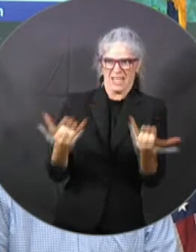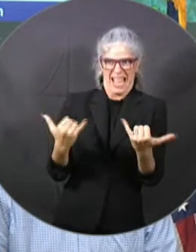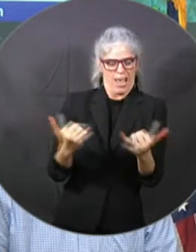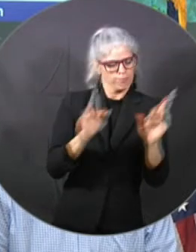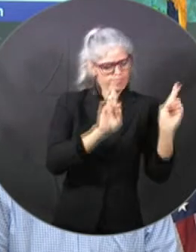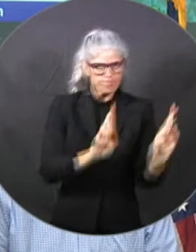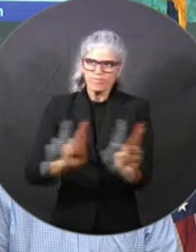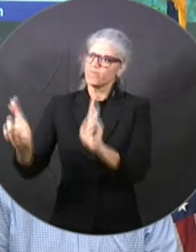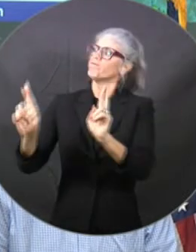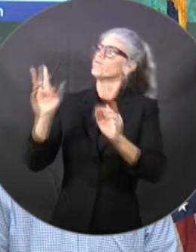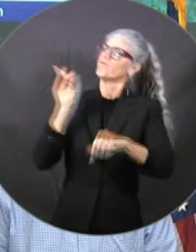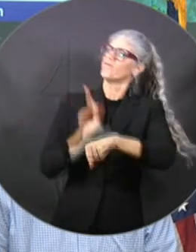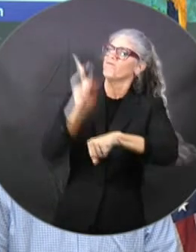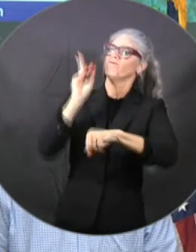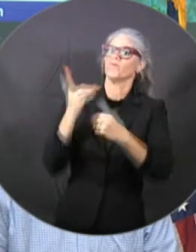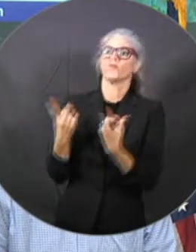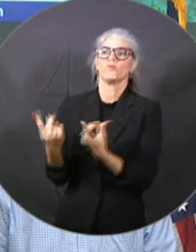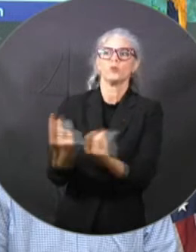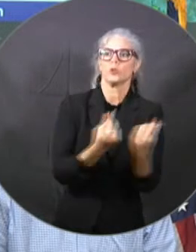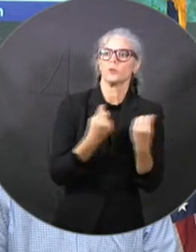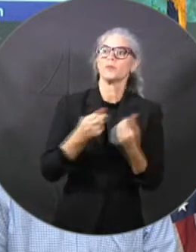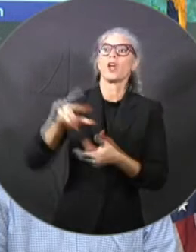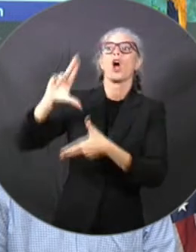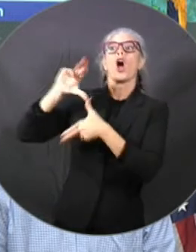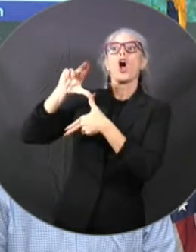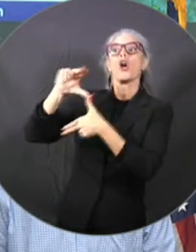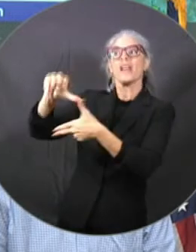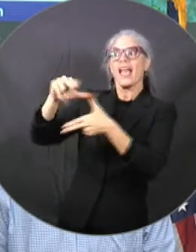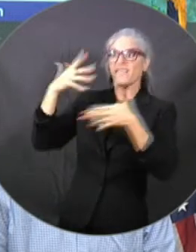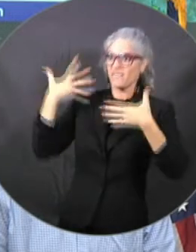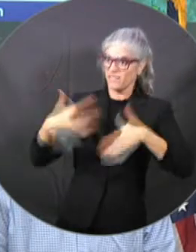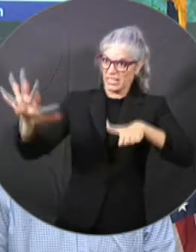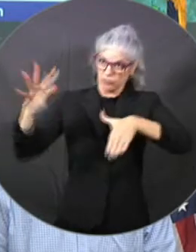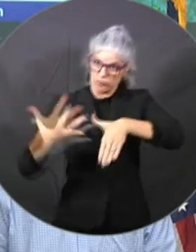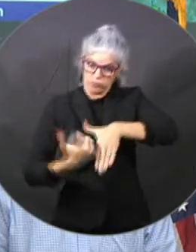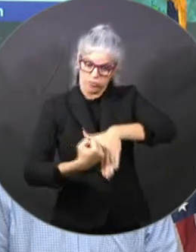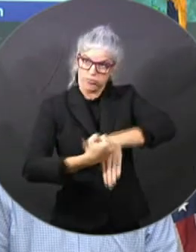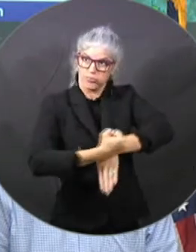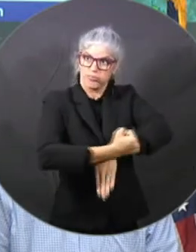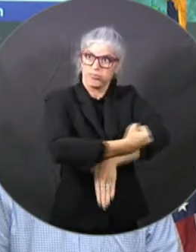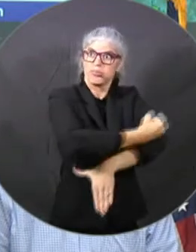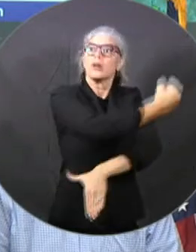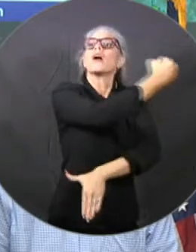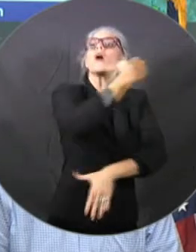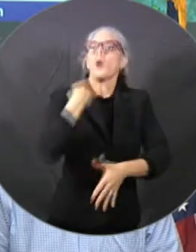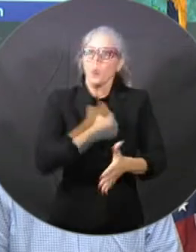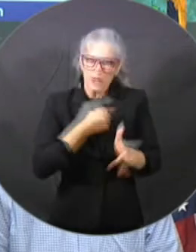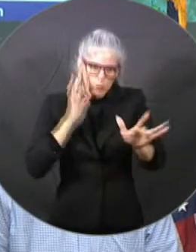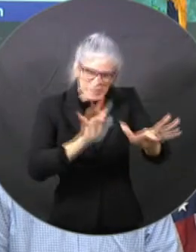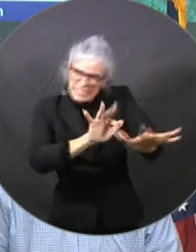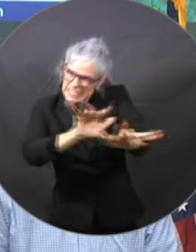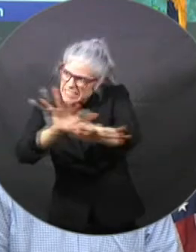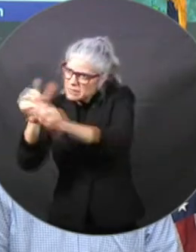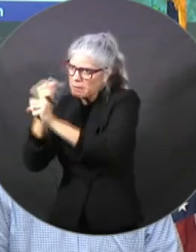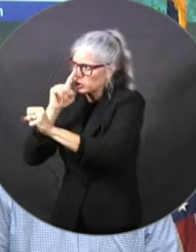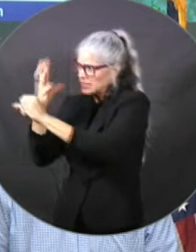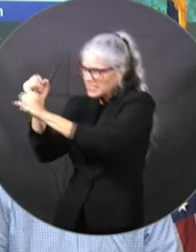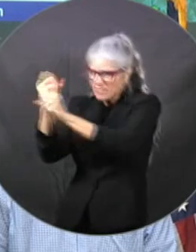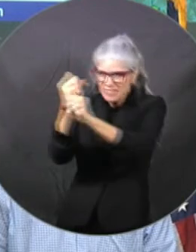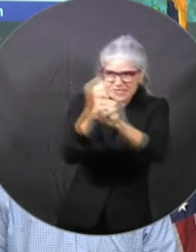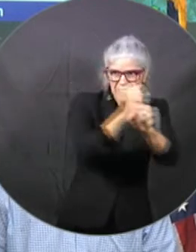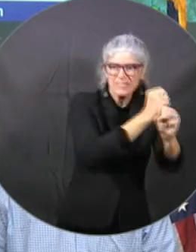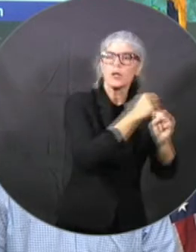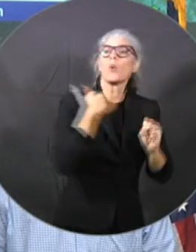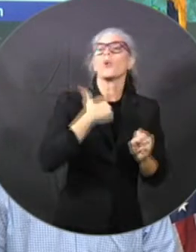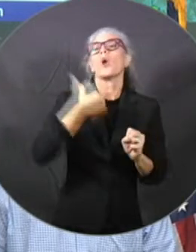search efforts. Hopefully we don't need to do that because people have taken the proper precautions, but we will be ready to do that. We will be